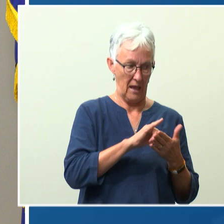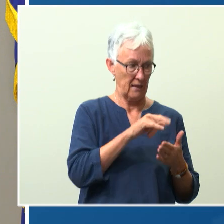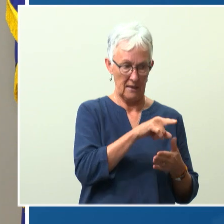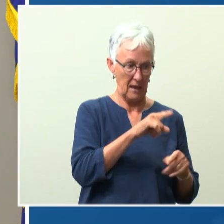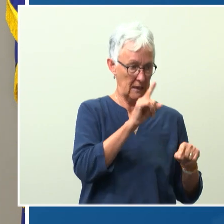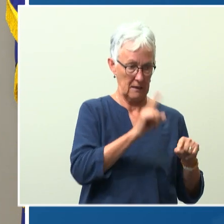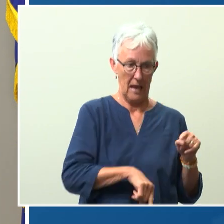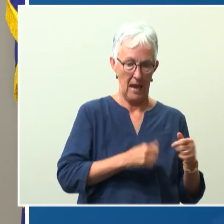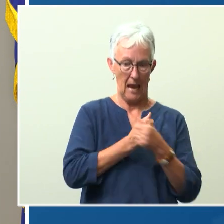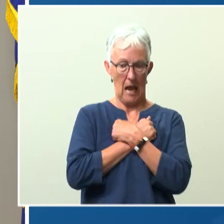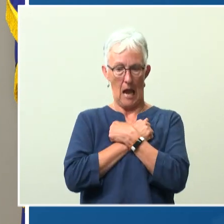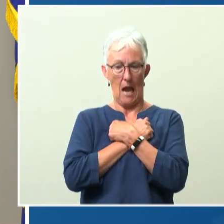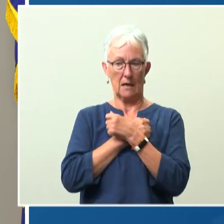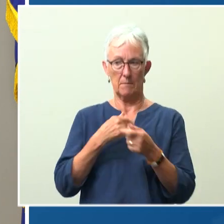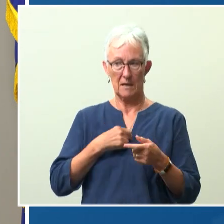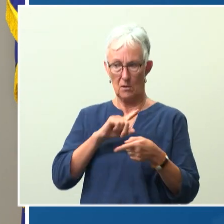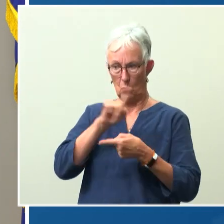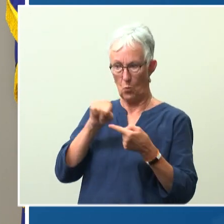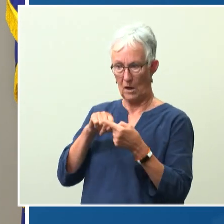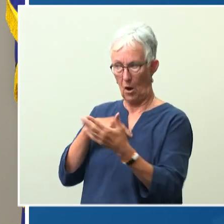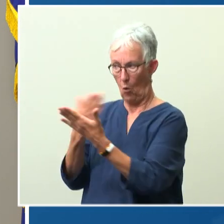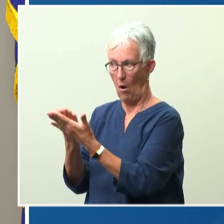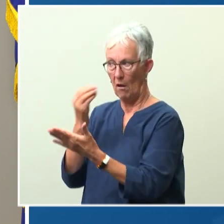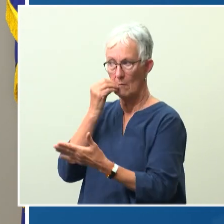until I've changed out of my hospital clothes.